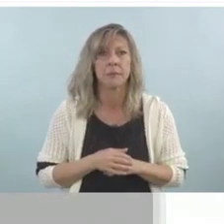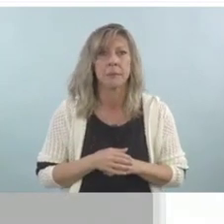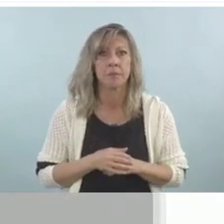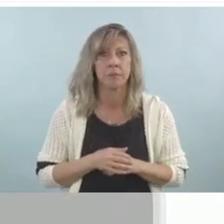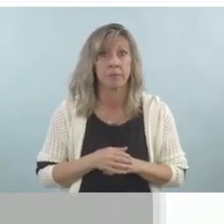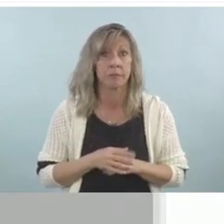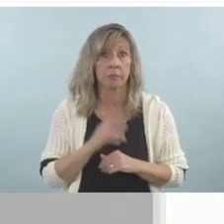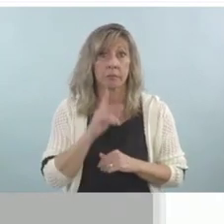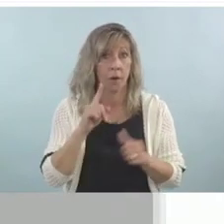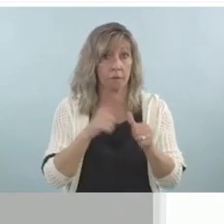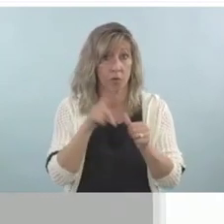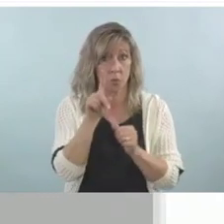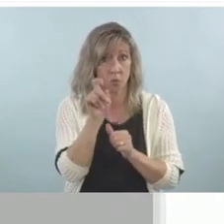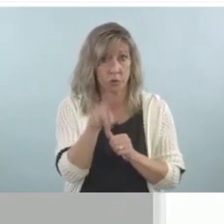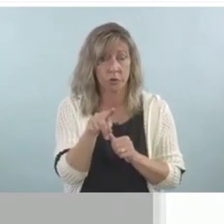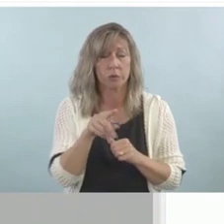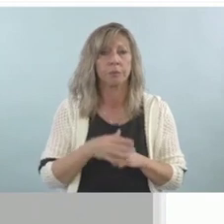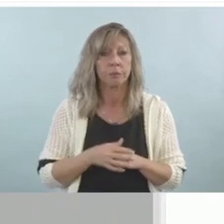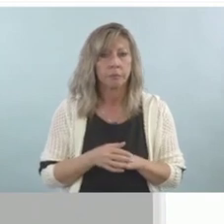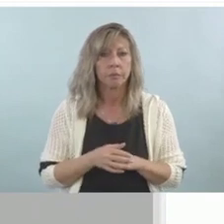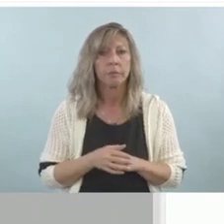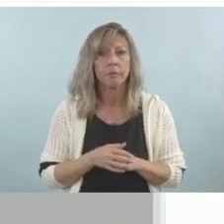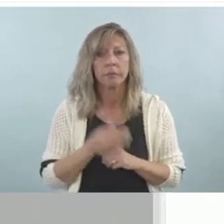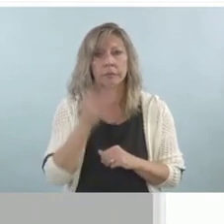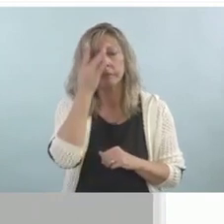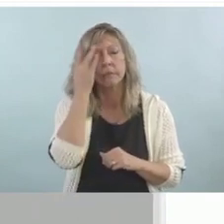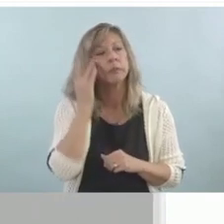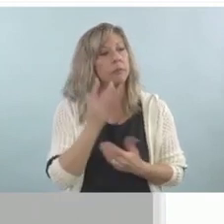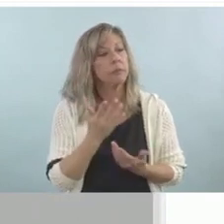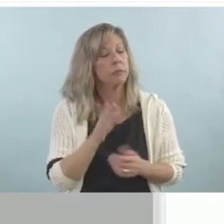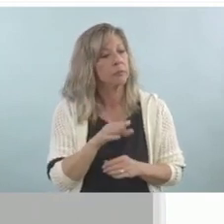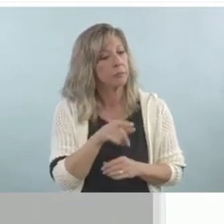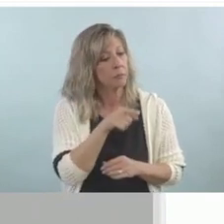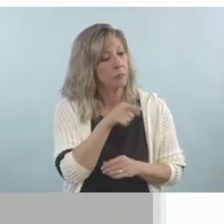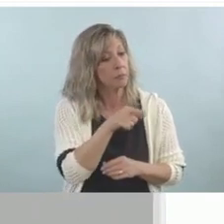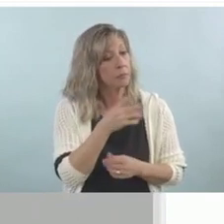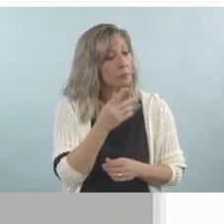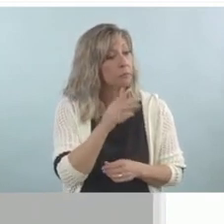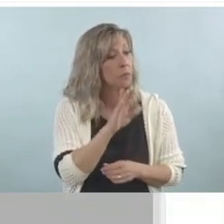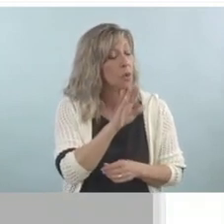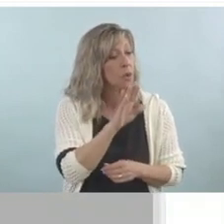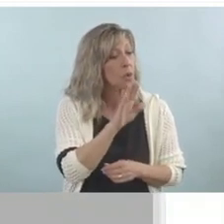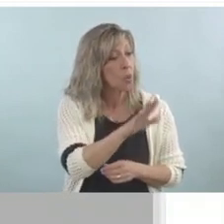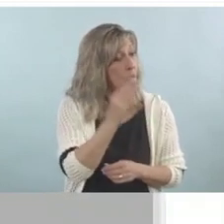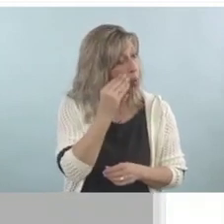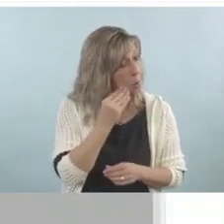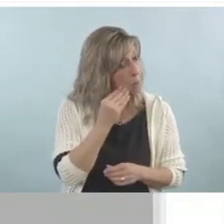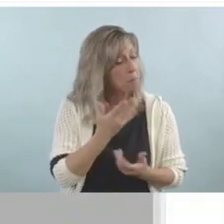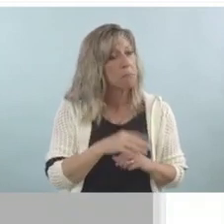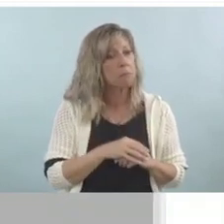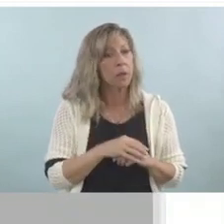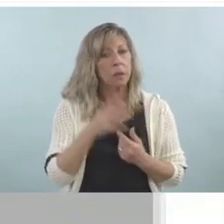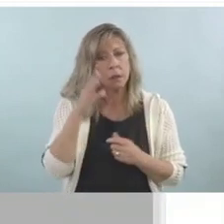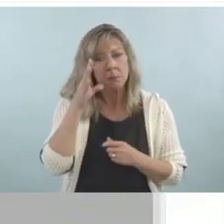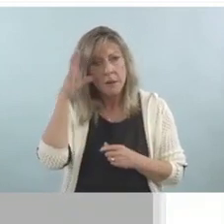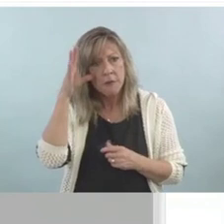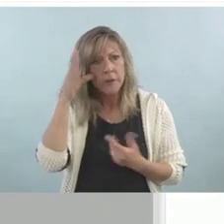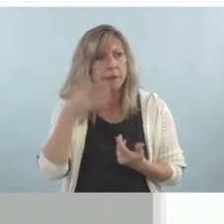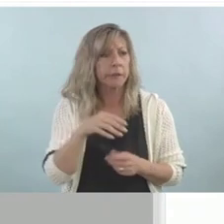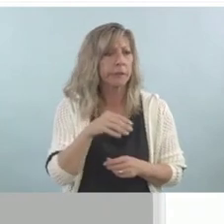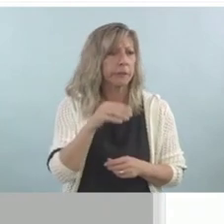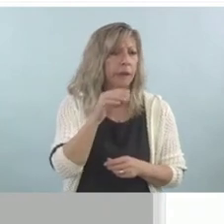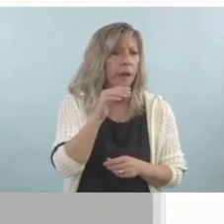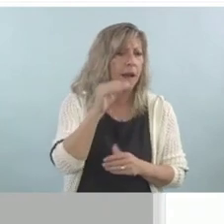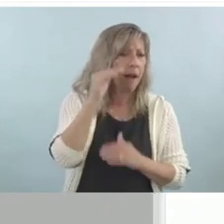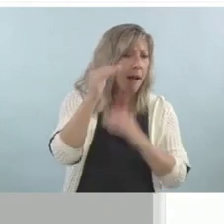So the first question asked, did a parent or adult in the household swear at you, put you